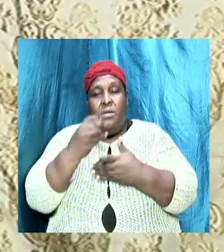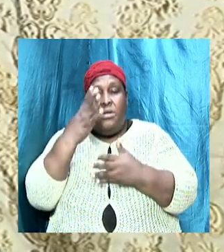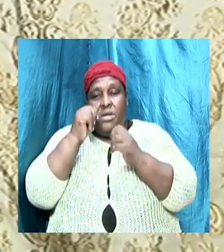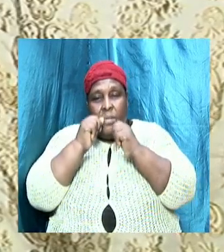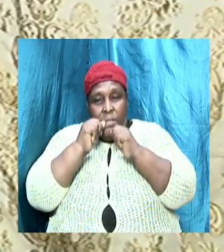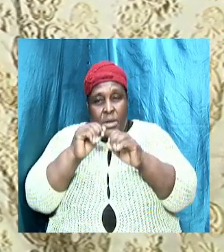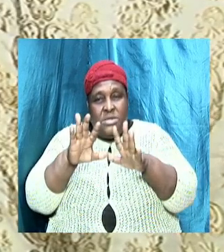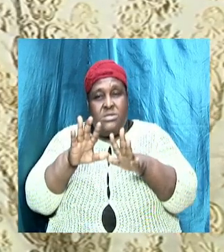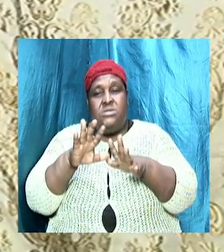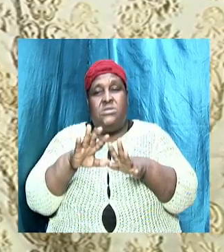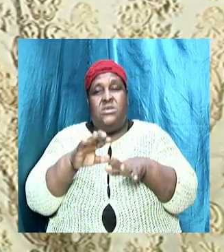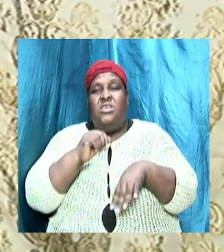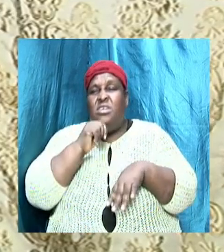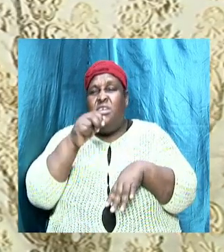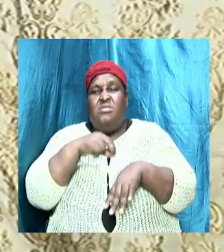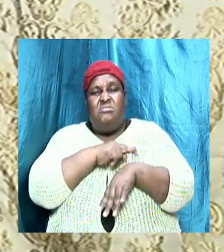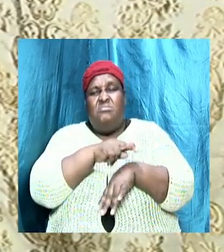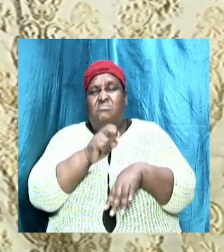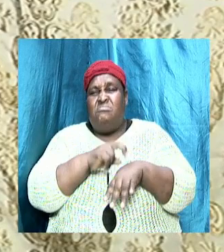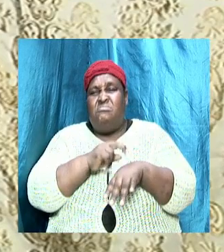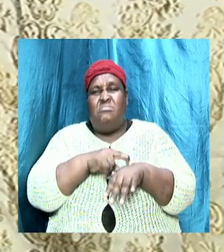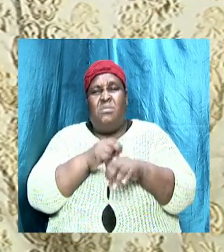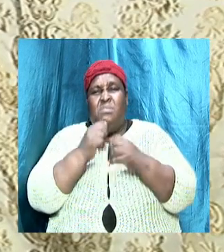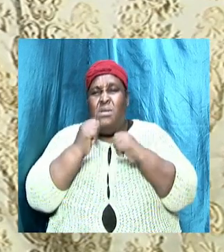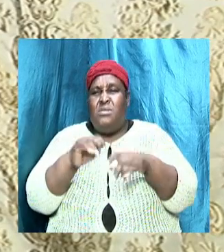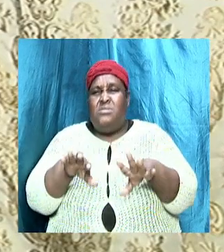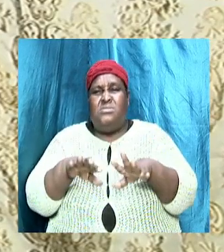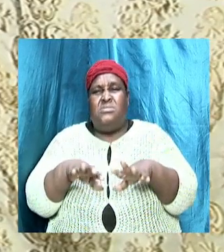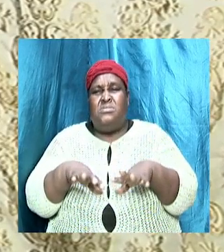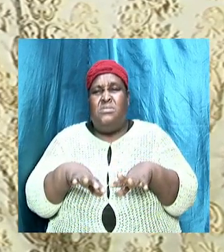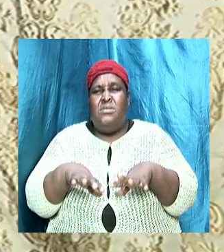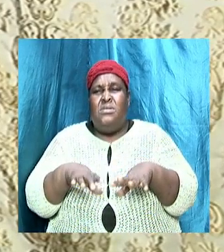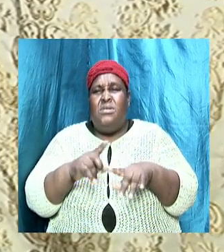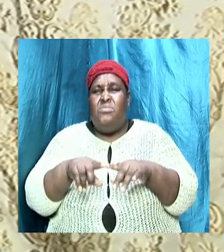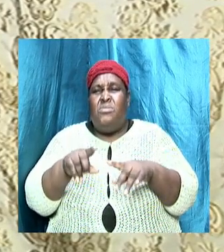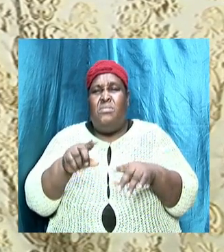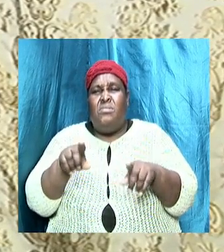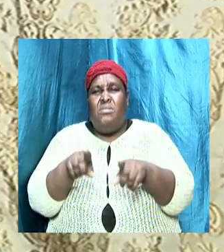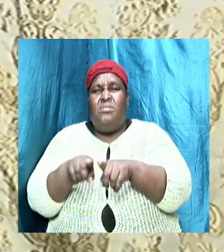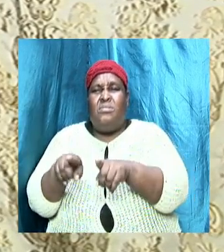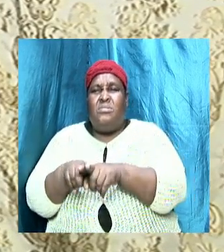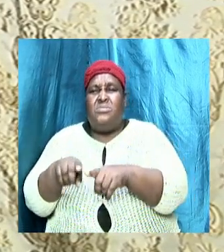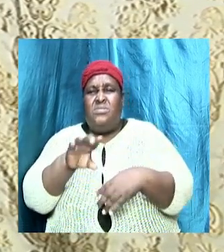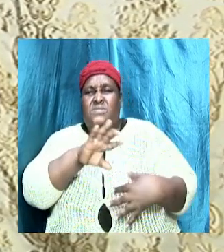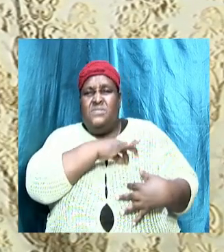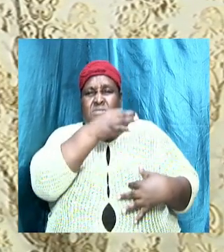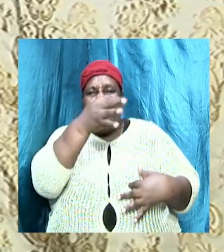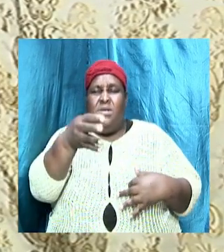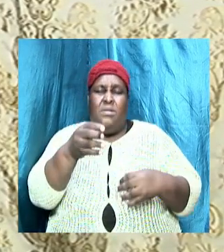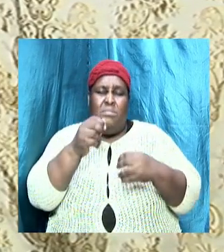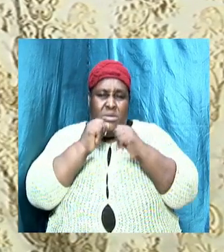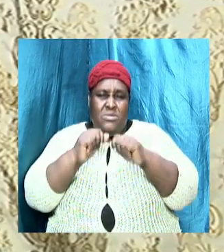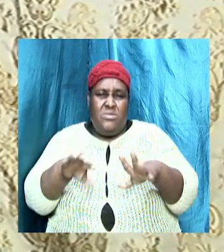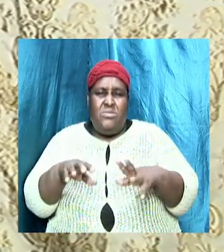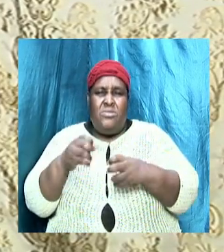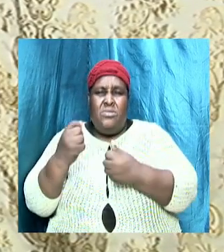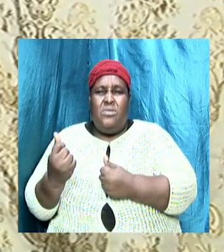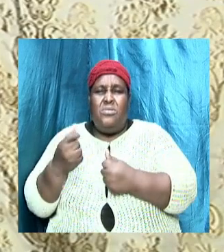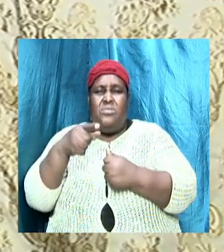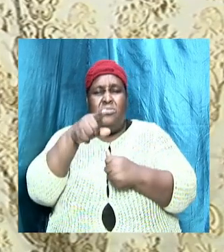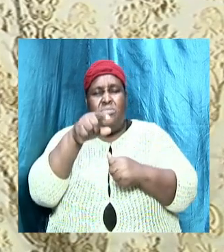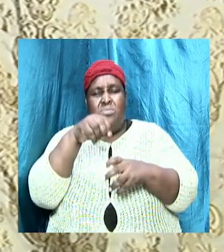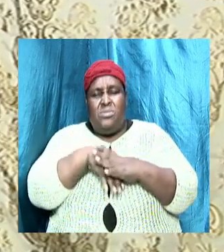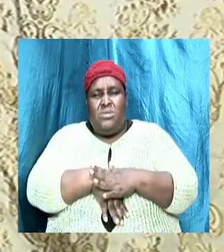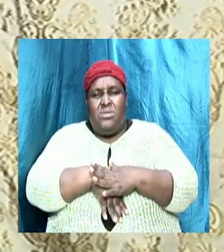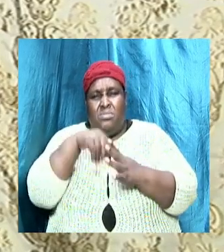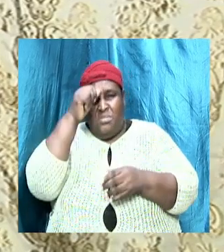soul not just physical blessing but spiritual blessing may the Lord strengthen you in the inner man and may